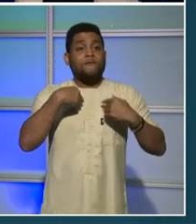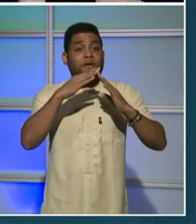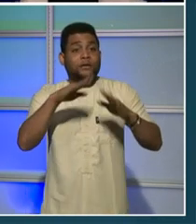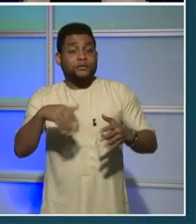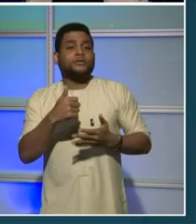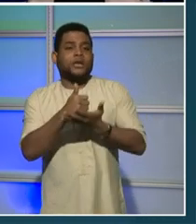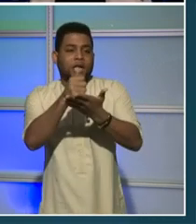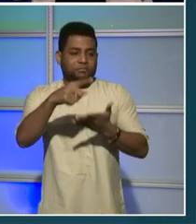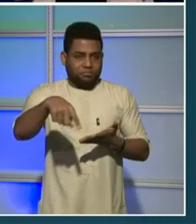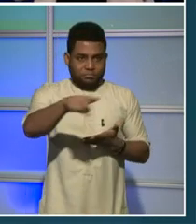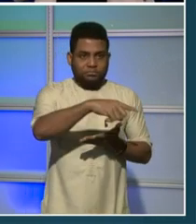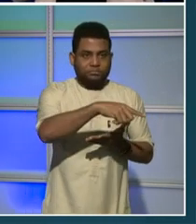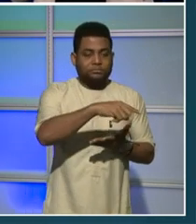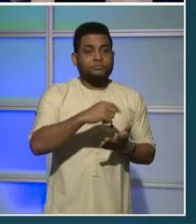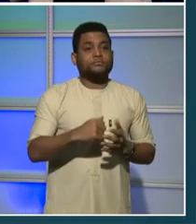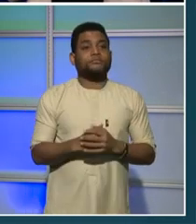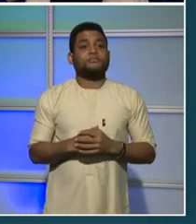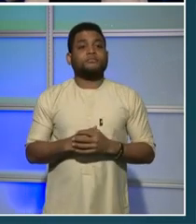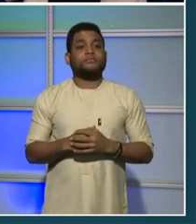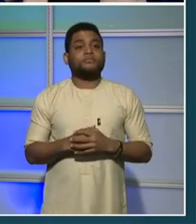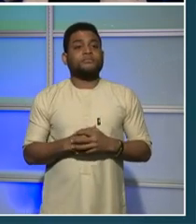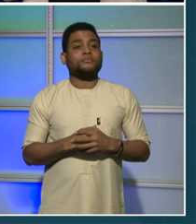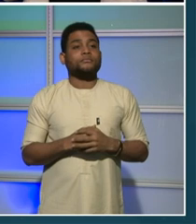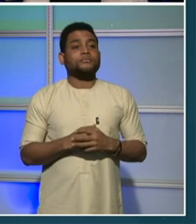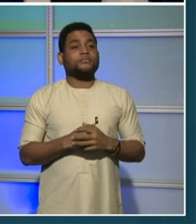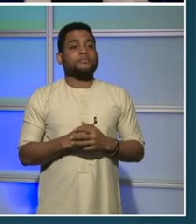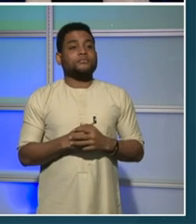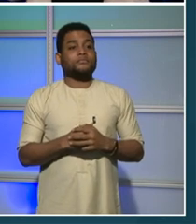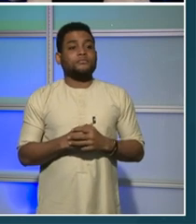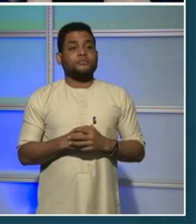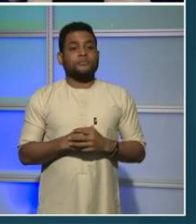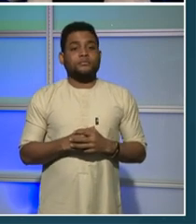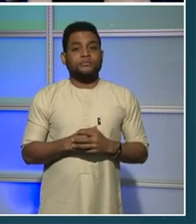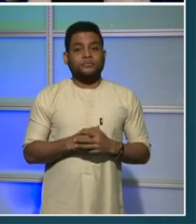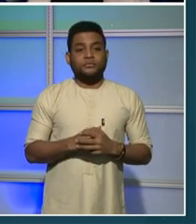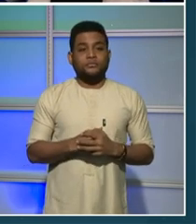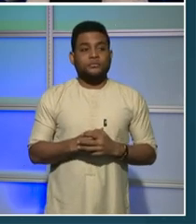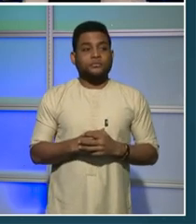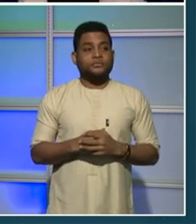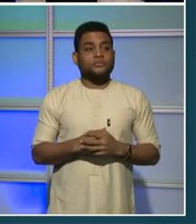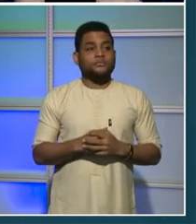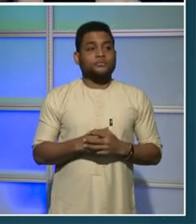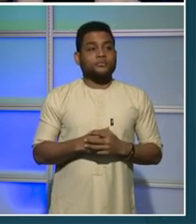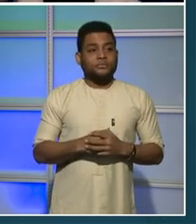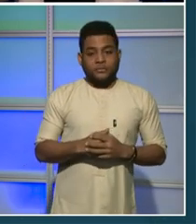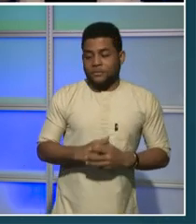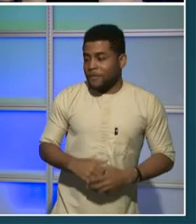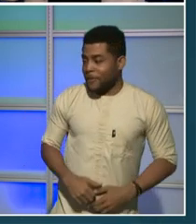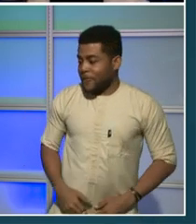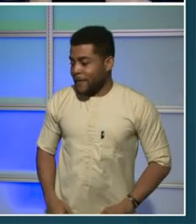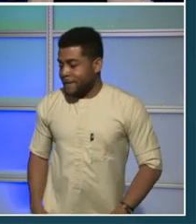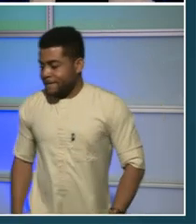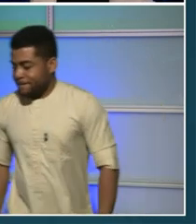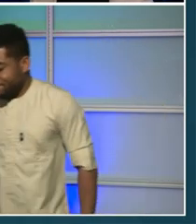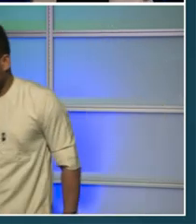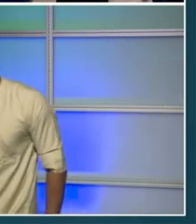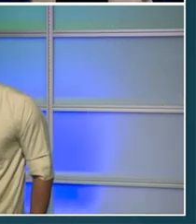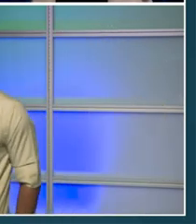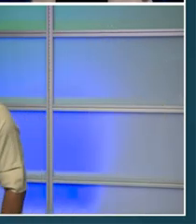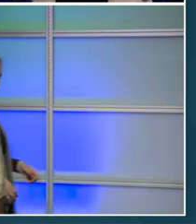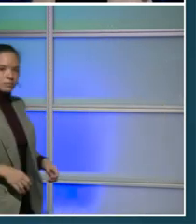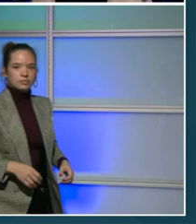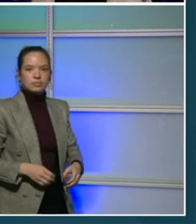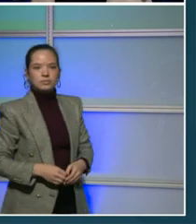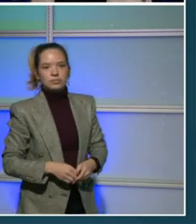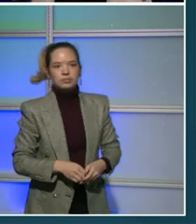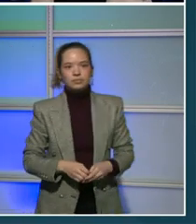is called enterprise financing at 4.8 billion. This is money used to pay for things like retiree costs, collective bargaining